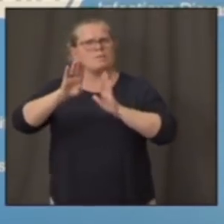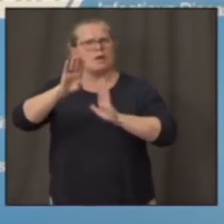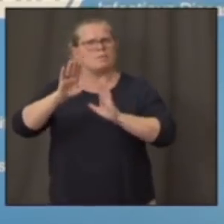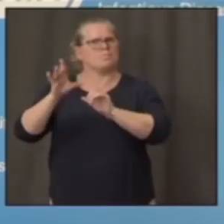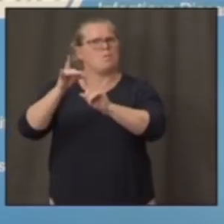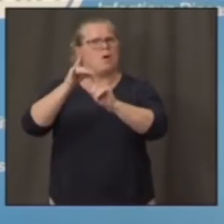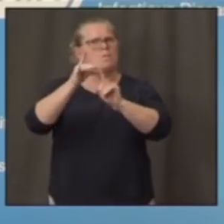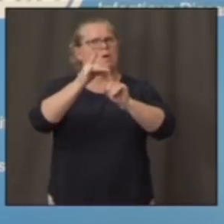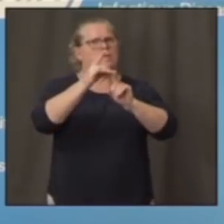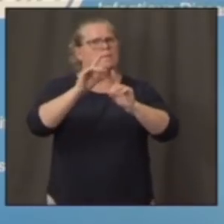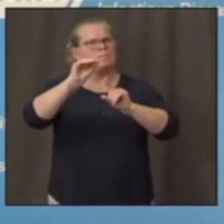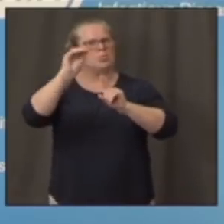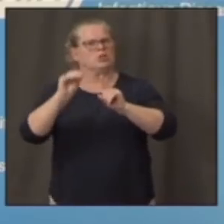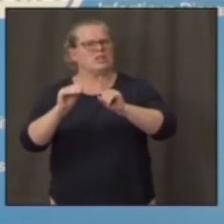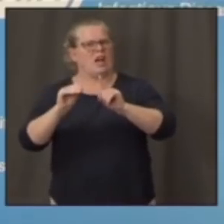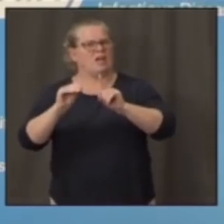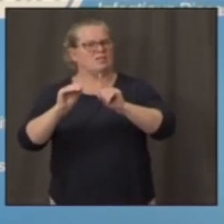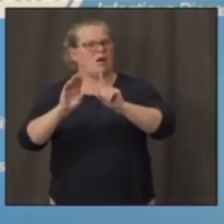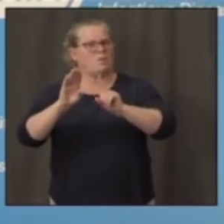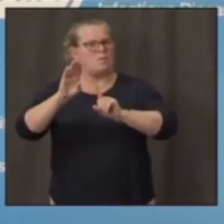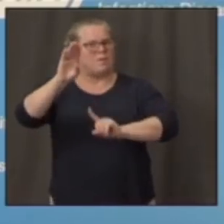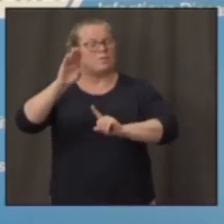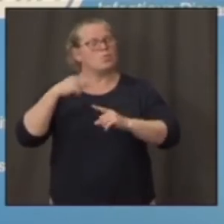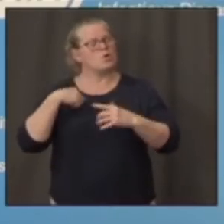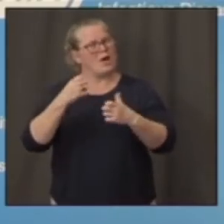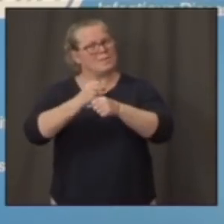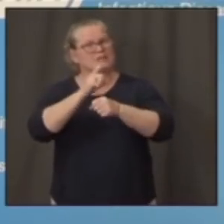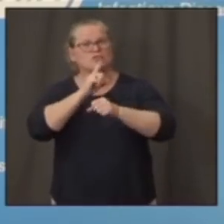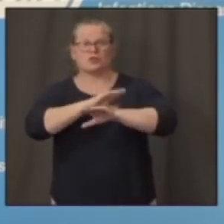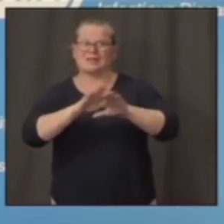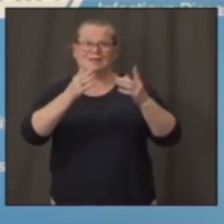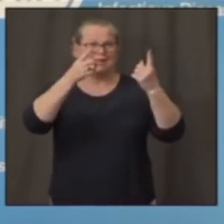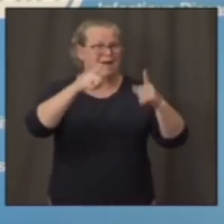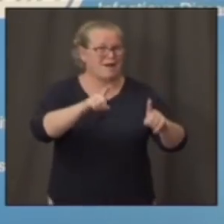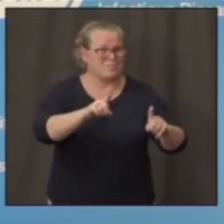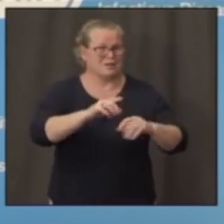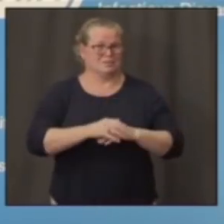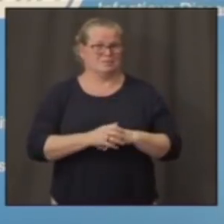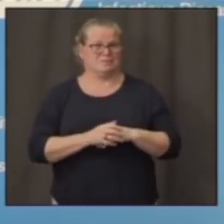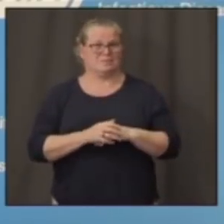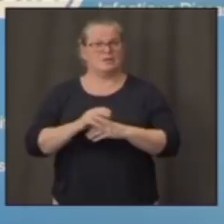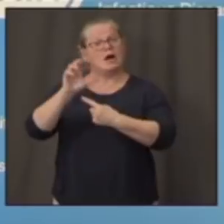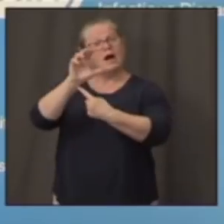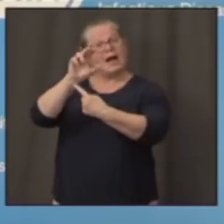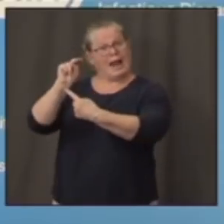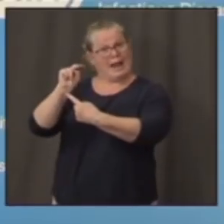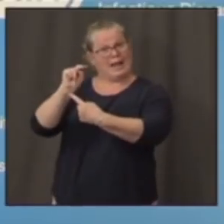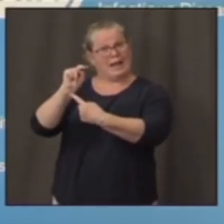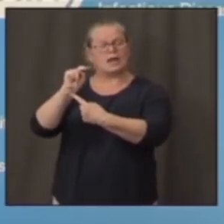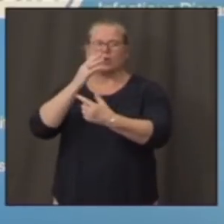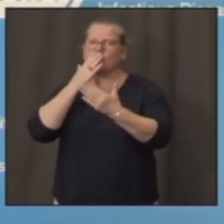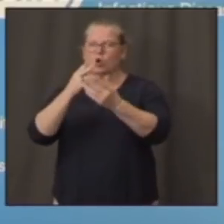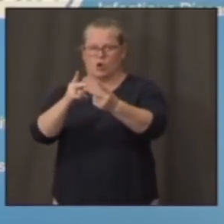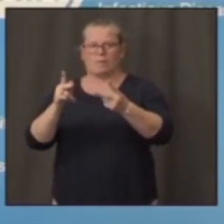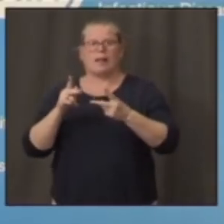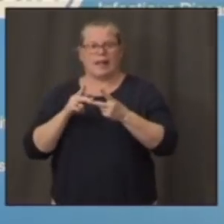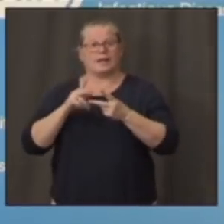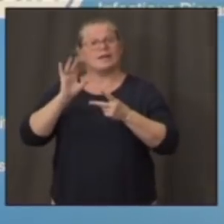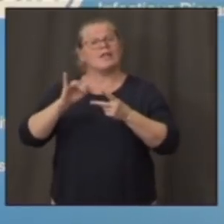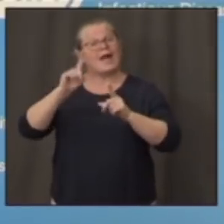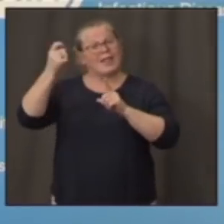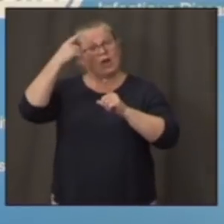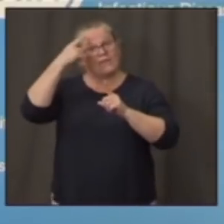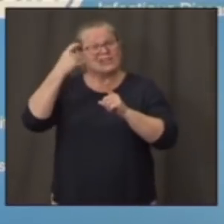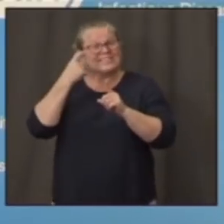we don't let that surge and succur. Connecticut is in a good place. The numbers that the governor just showed